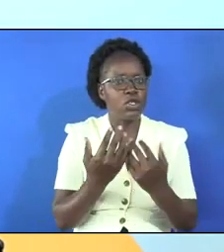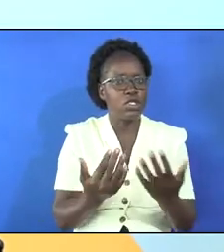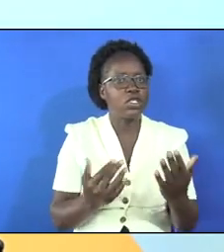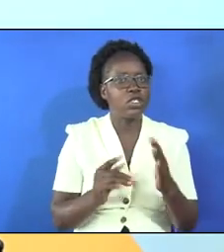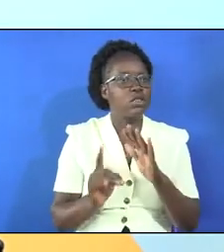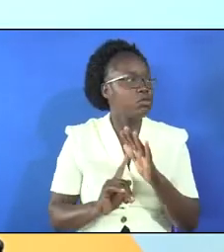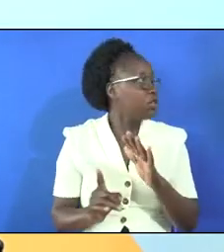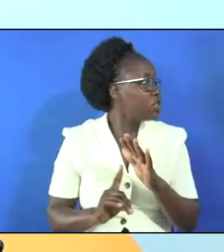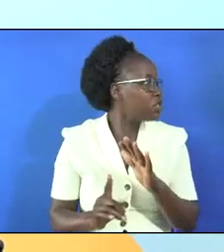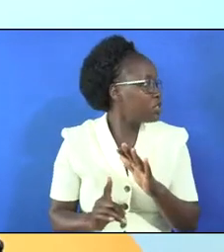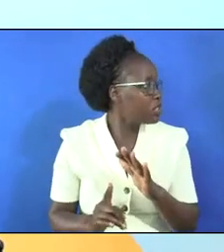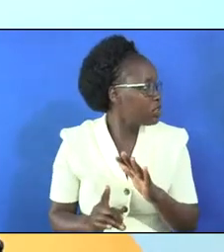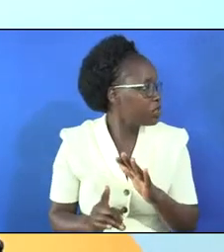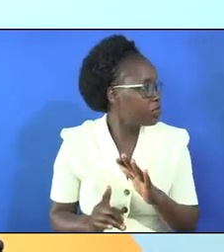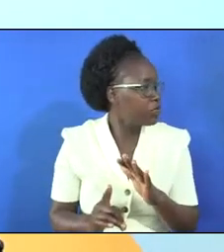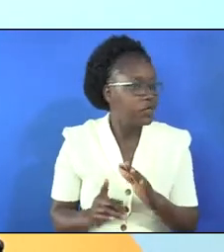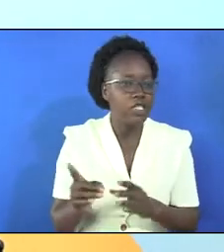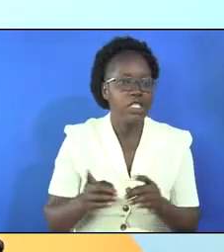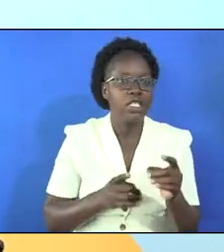ministry